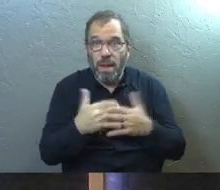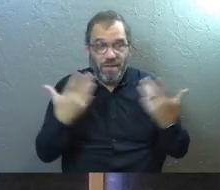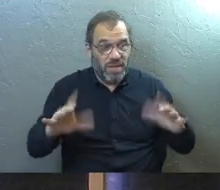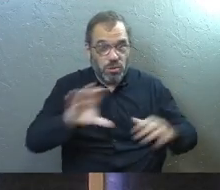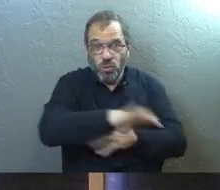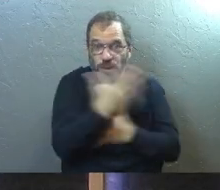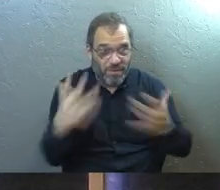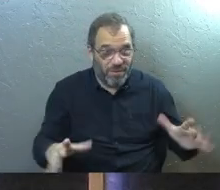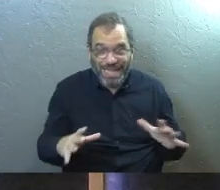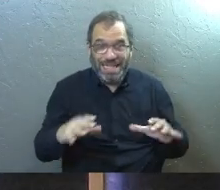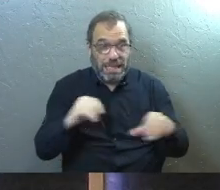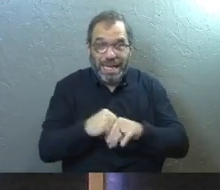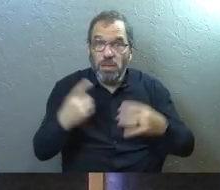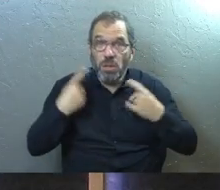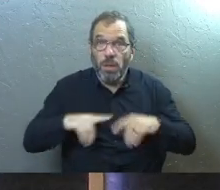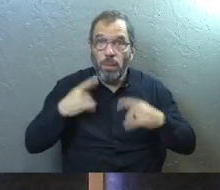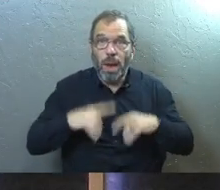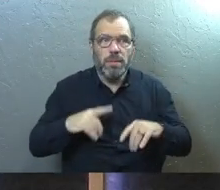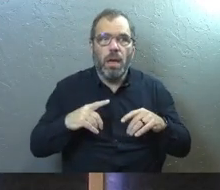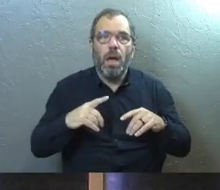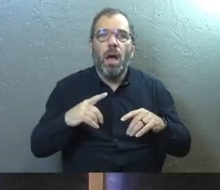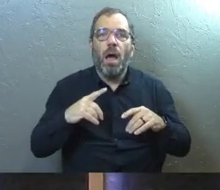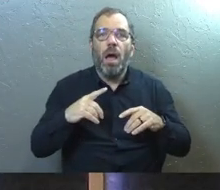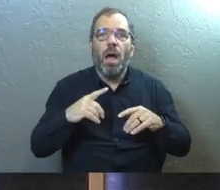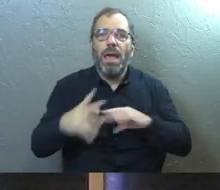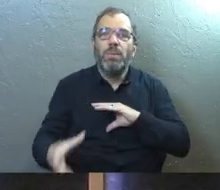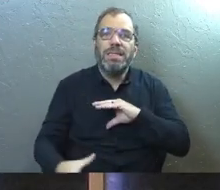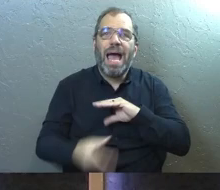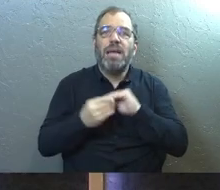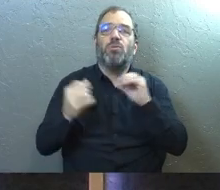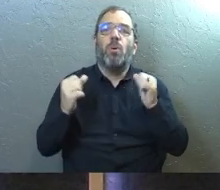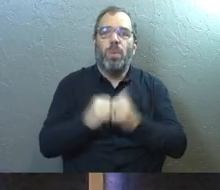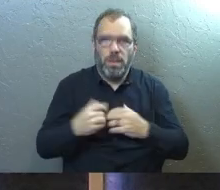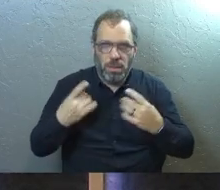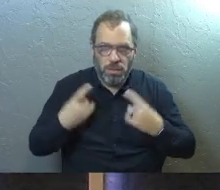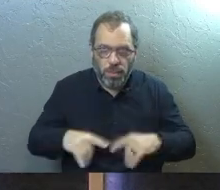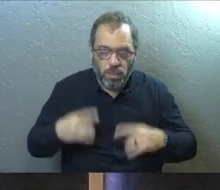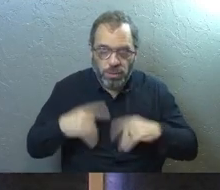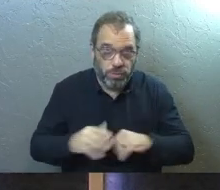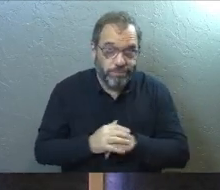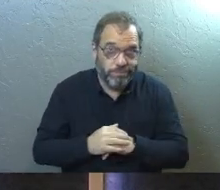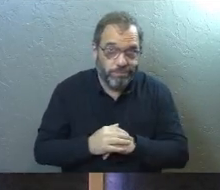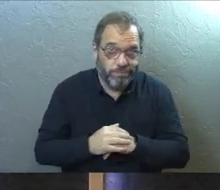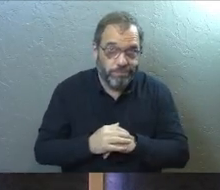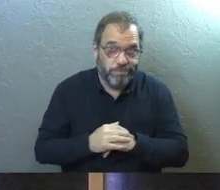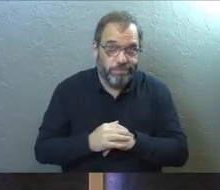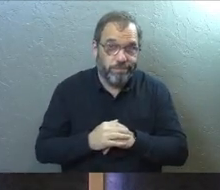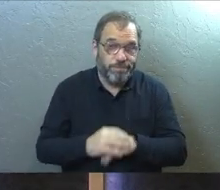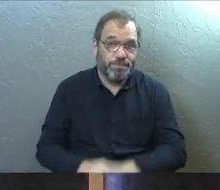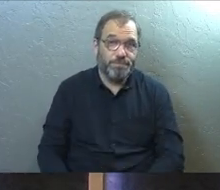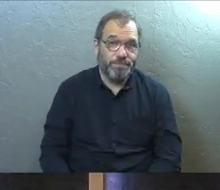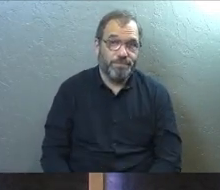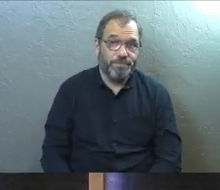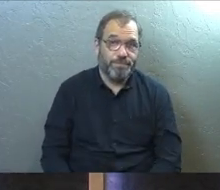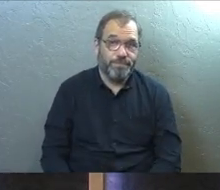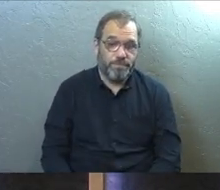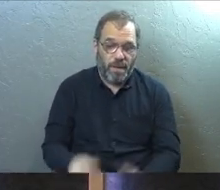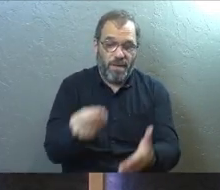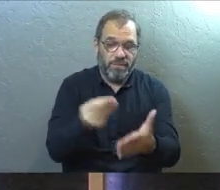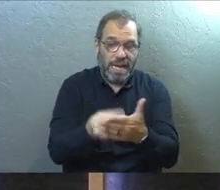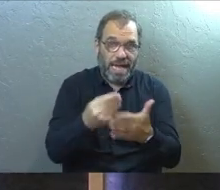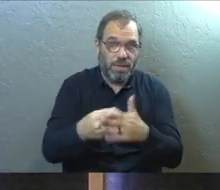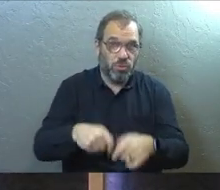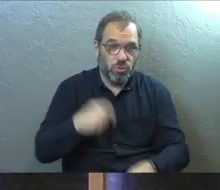a sudden people who wrestled with depression, they wrestled extra with depression, financial